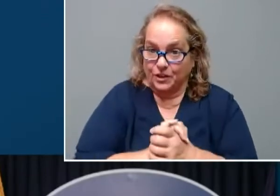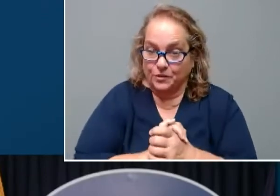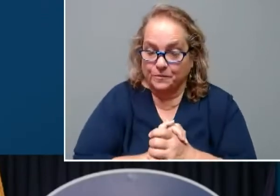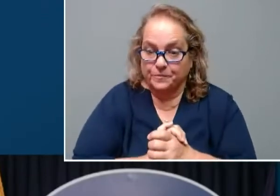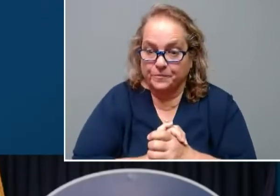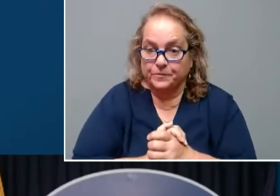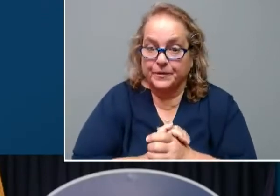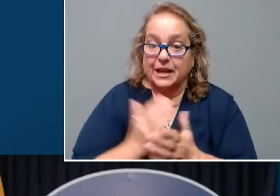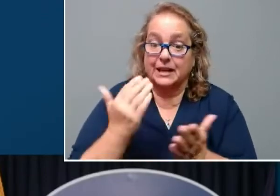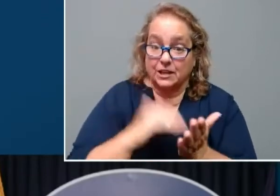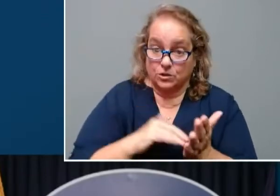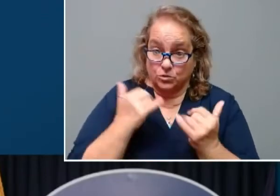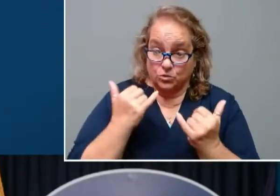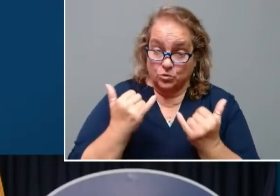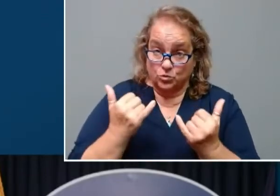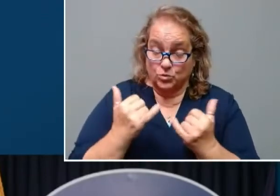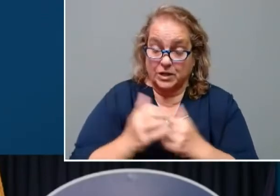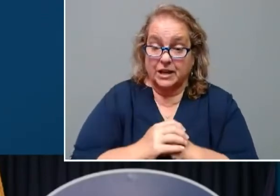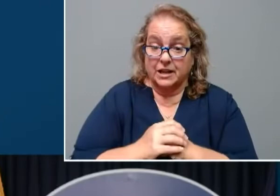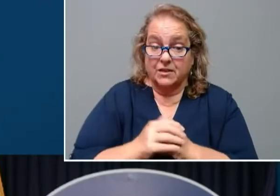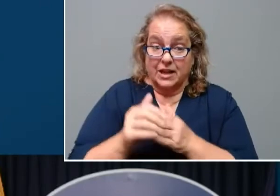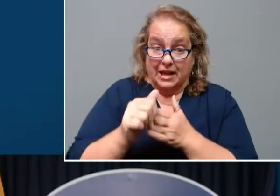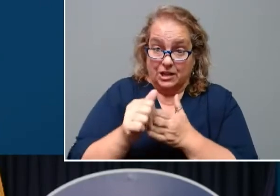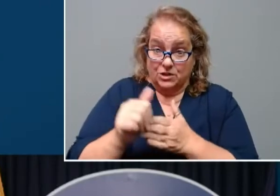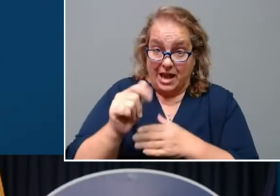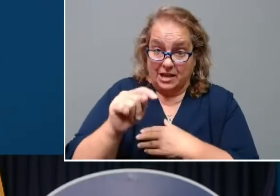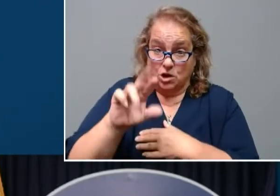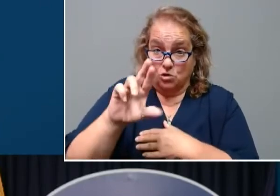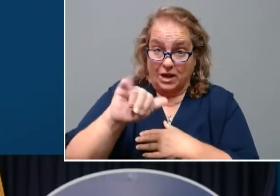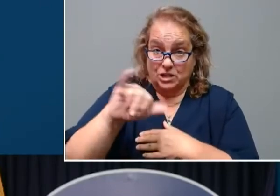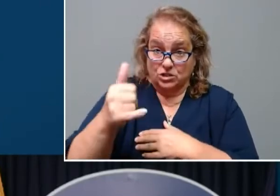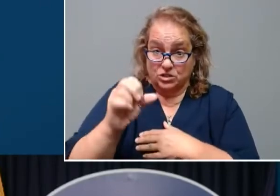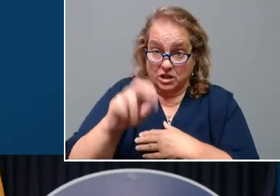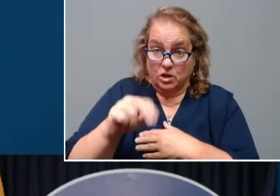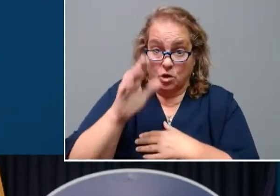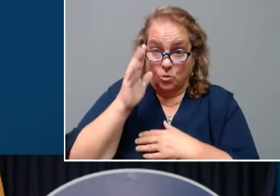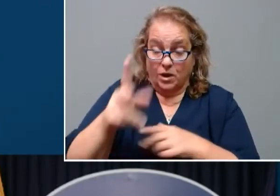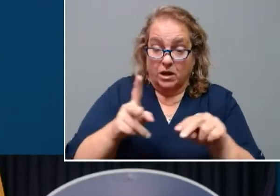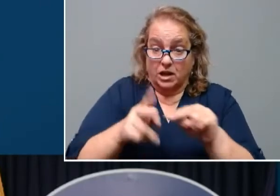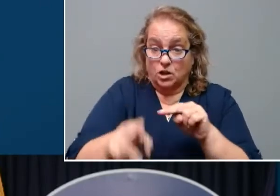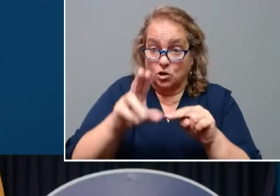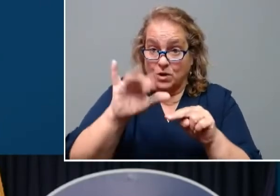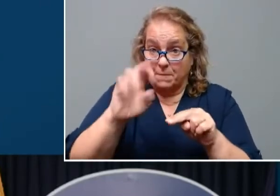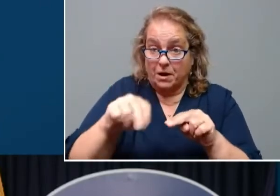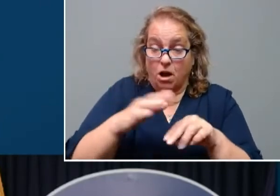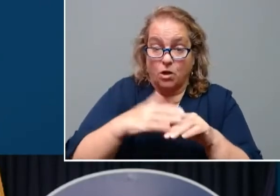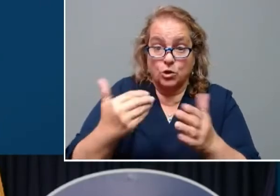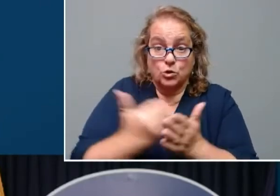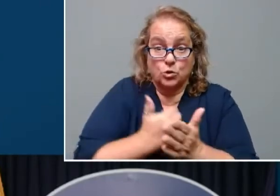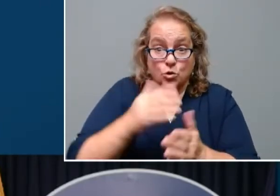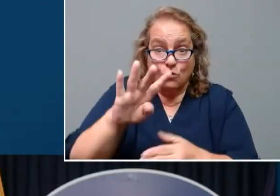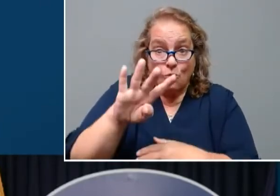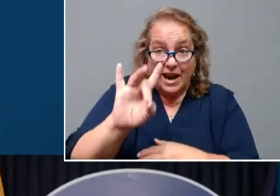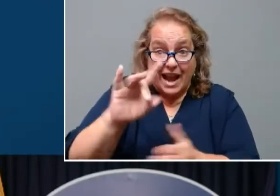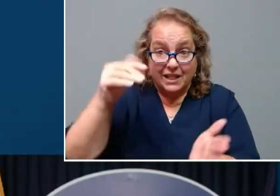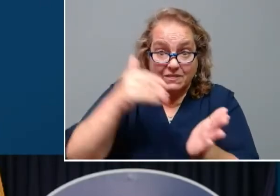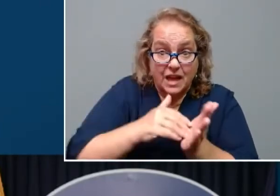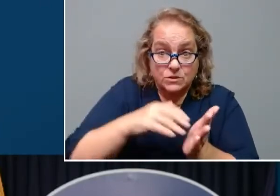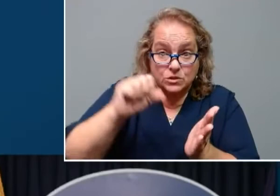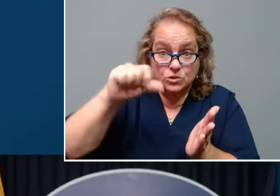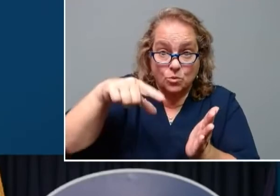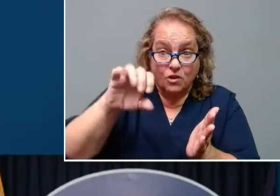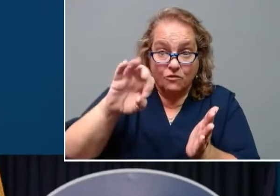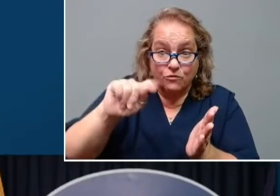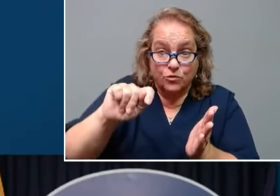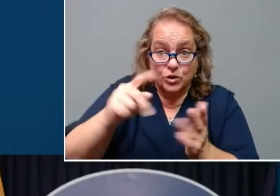today, the leaders at Ragent are cutting the ribbon on the new 48,000 square foot facility in Moorhead. A